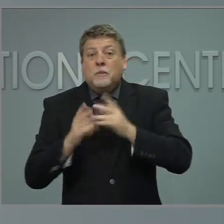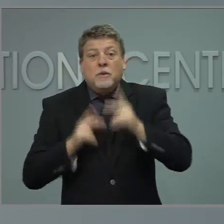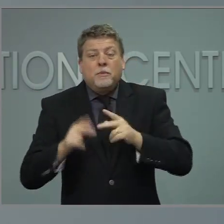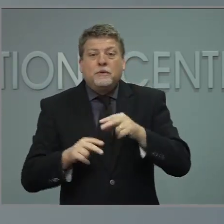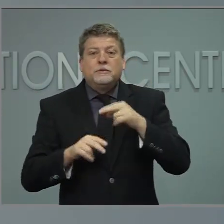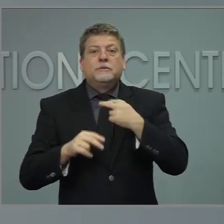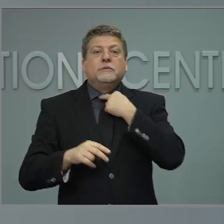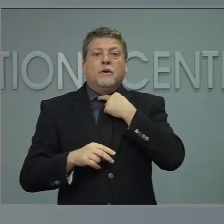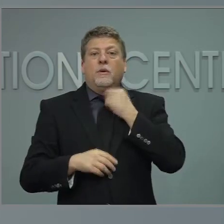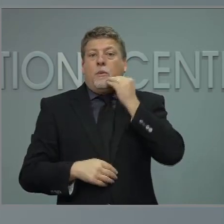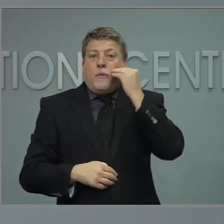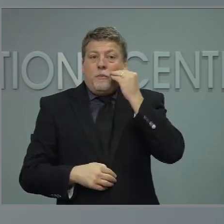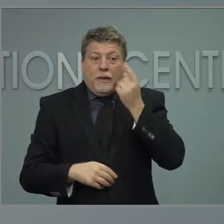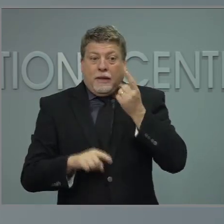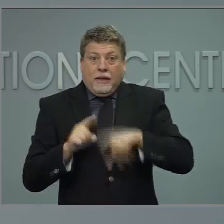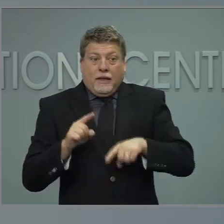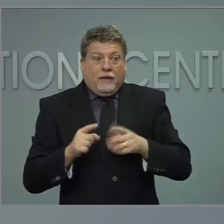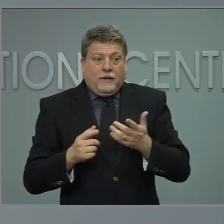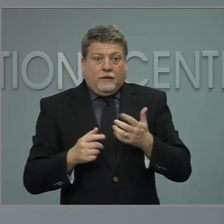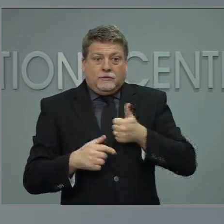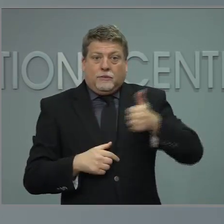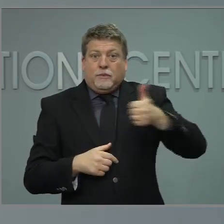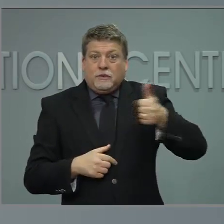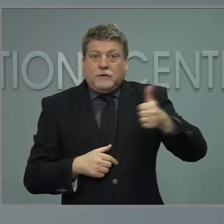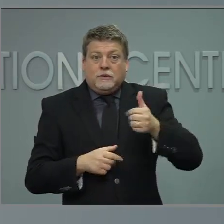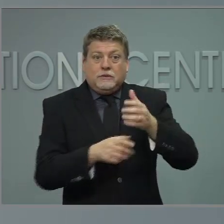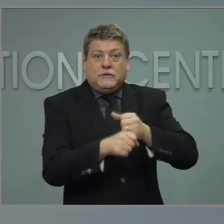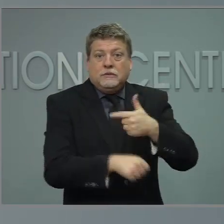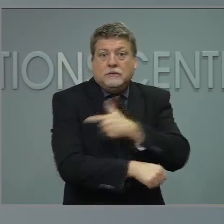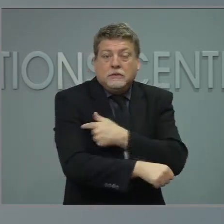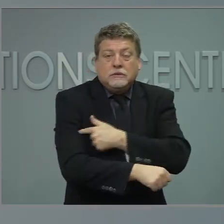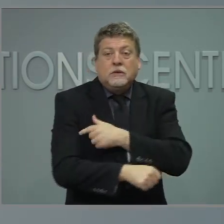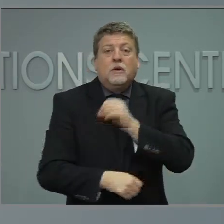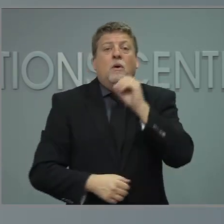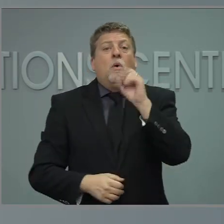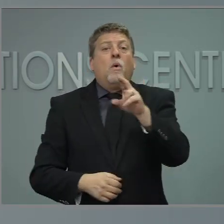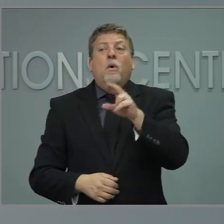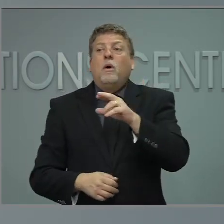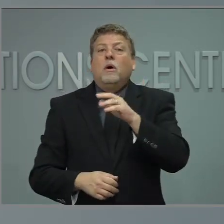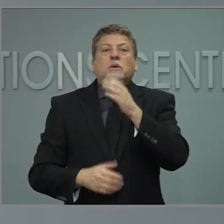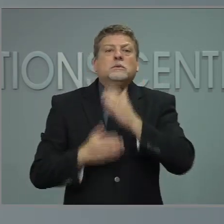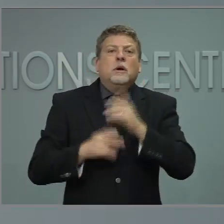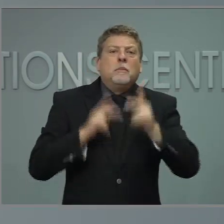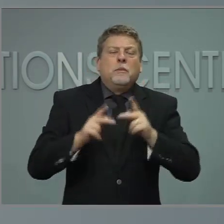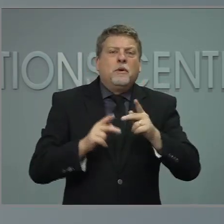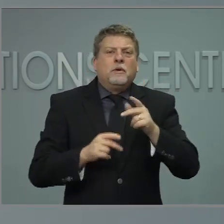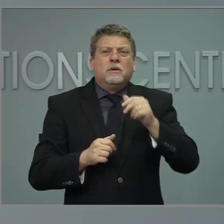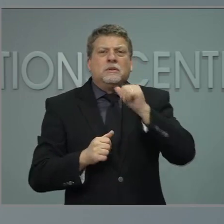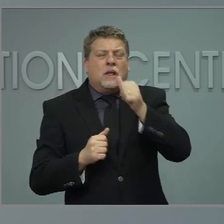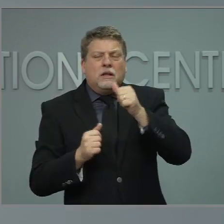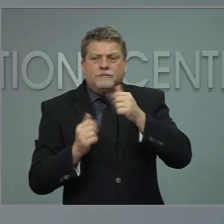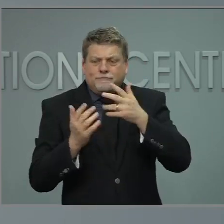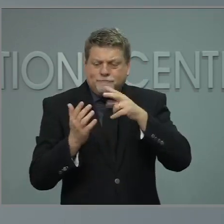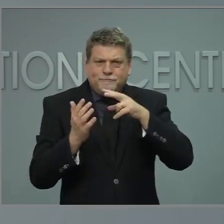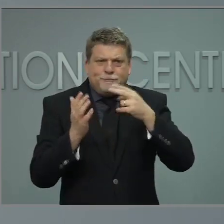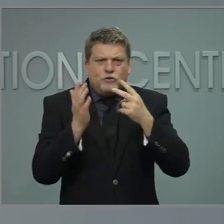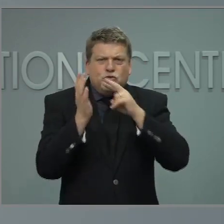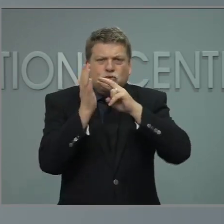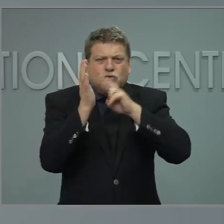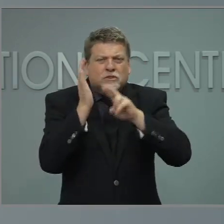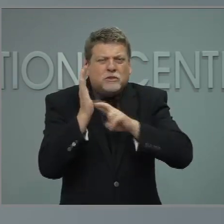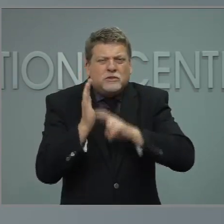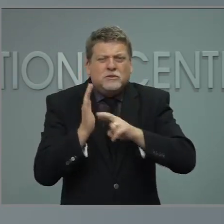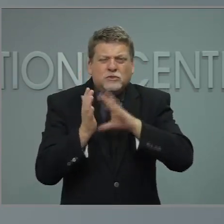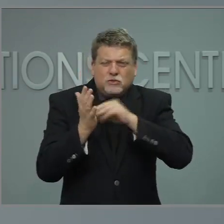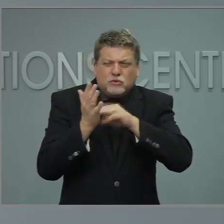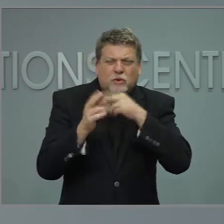people who may not have access to the internet or may not think that this is so important. We're really going to have to keep